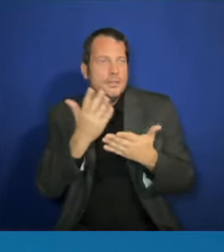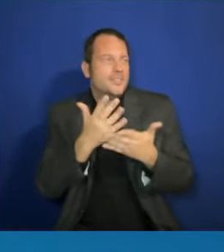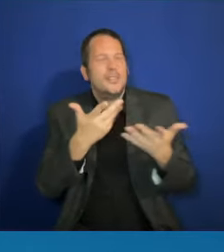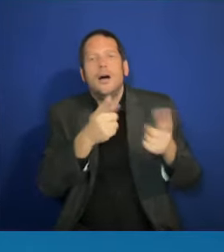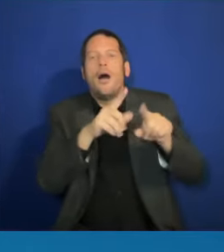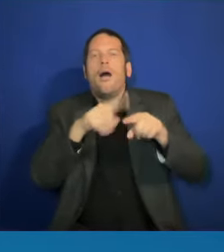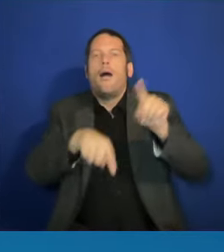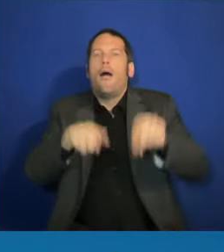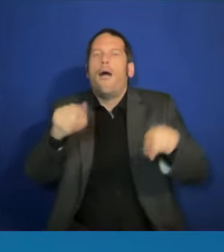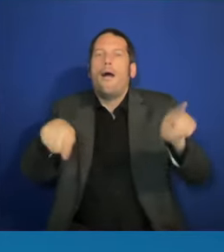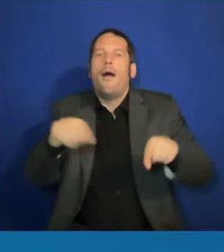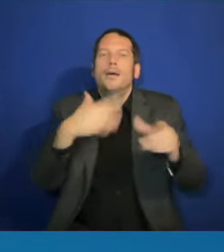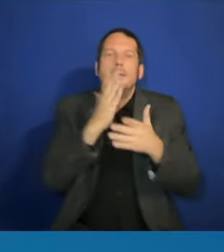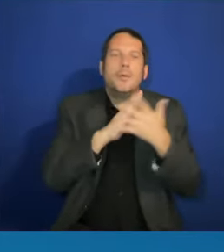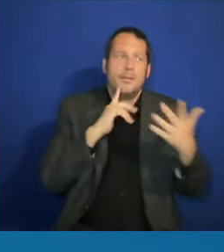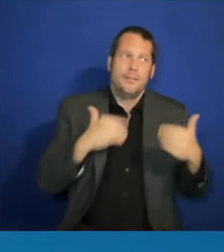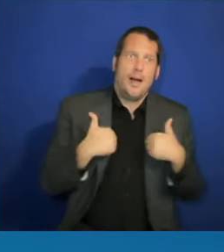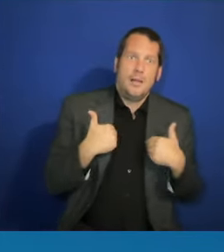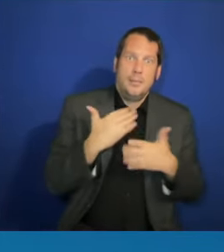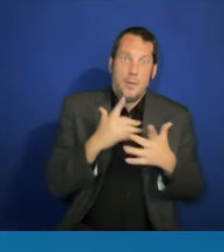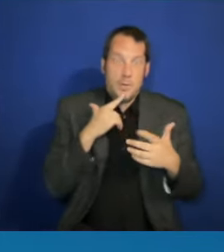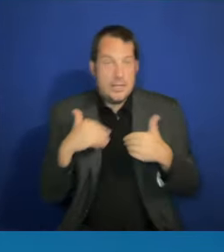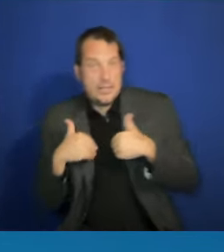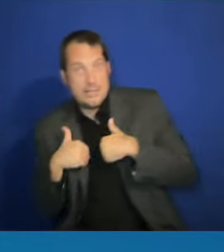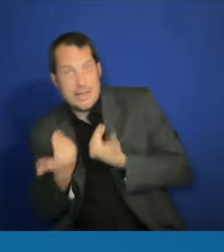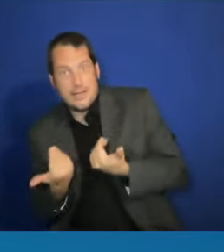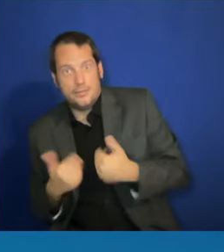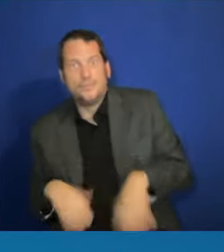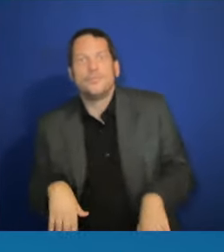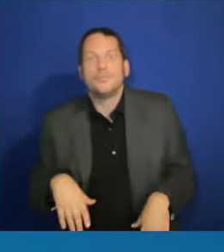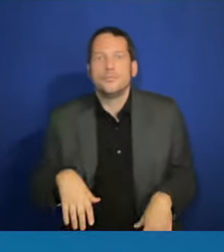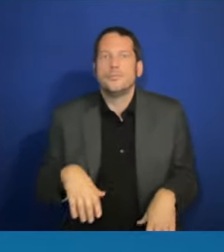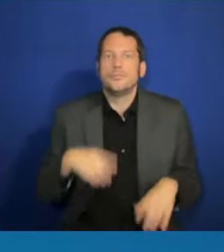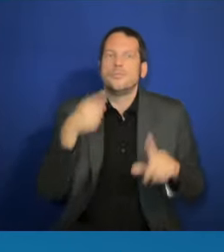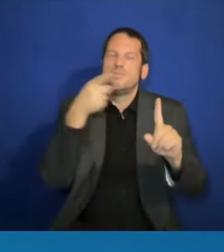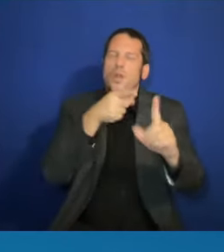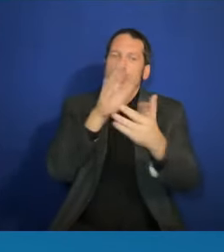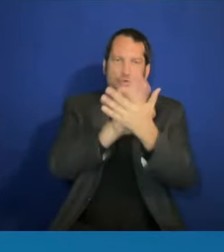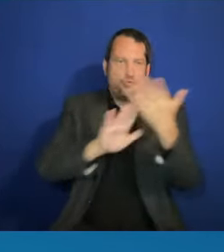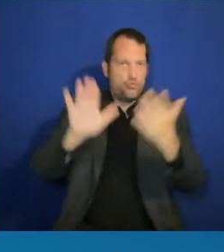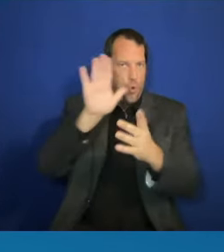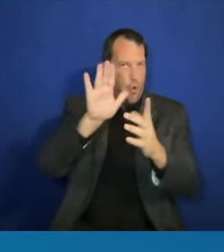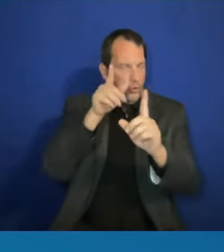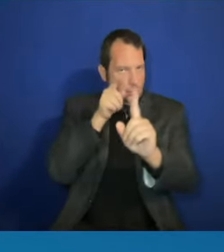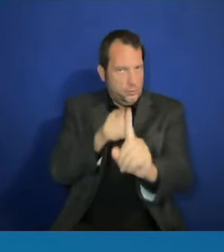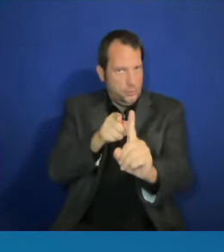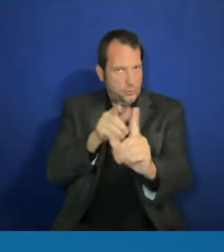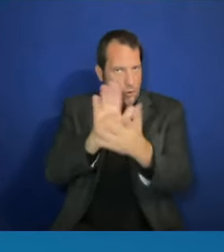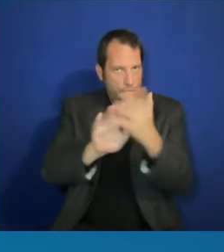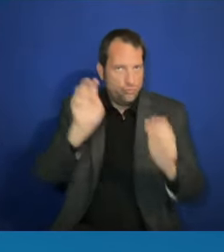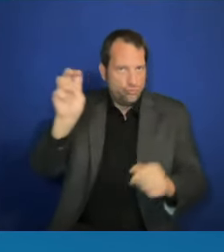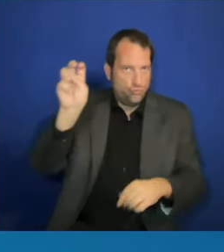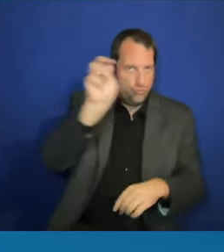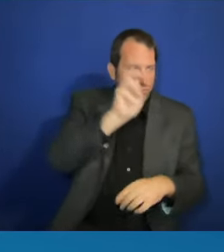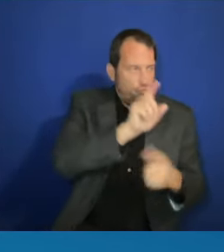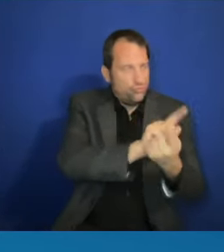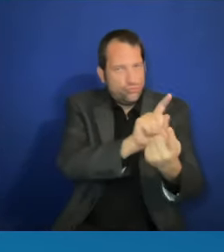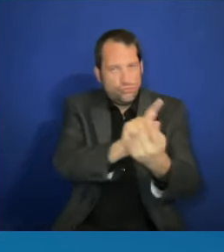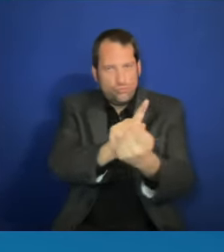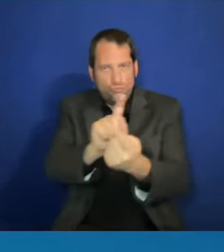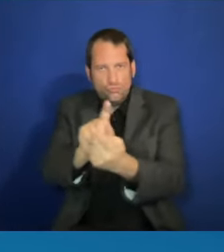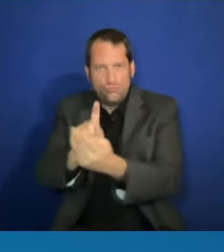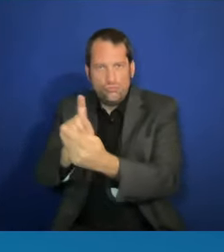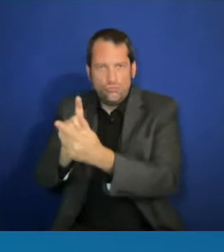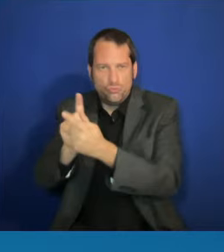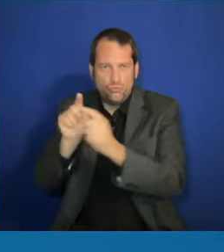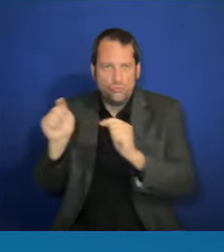college tour, I'm meeting with our young leaders. And, you know, it's important for us to realize that for so many